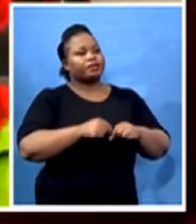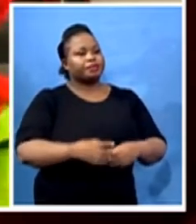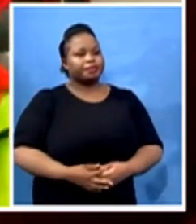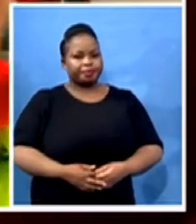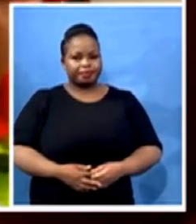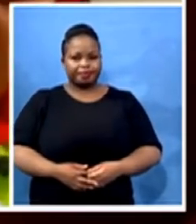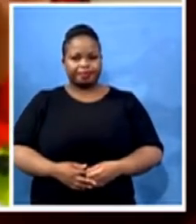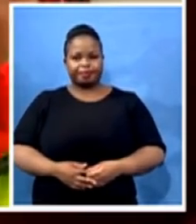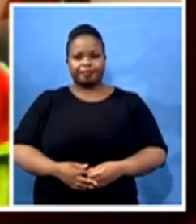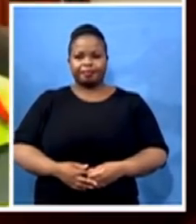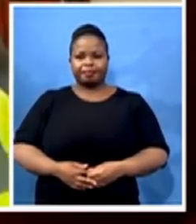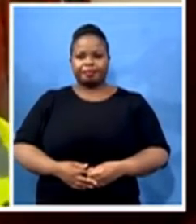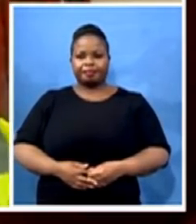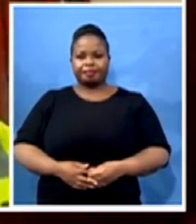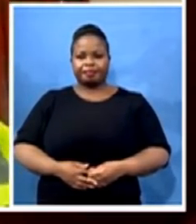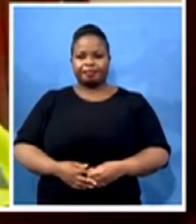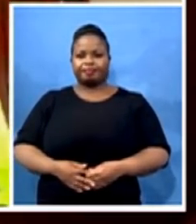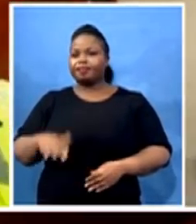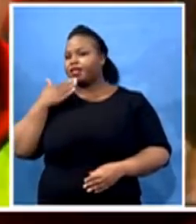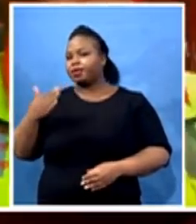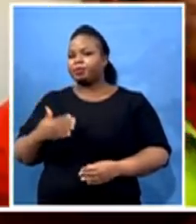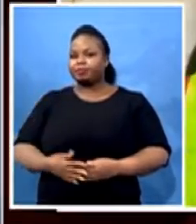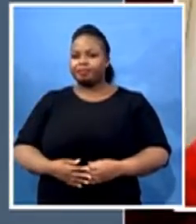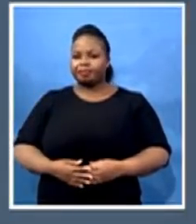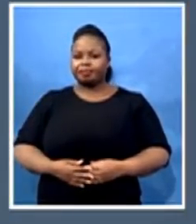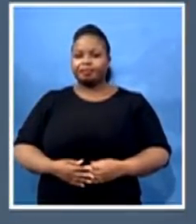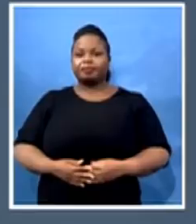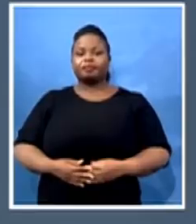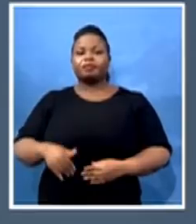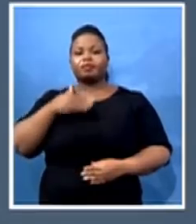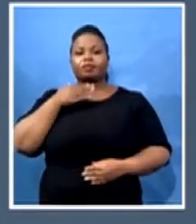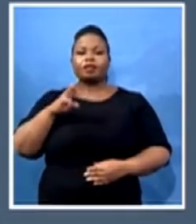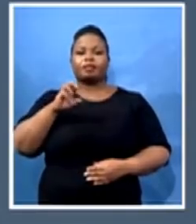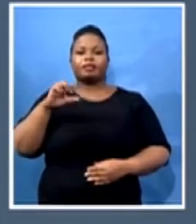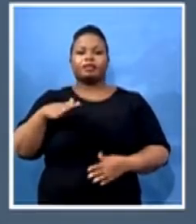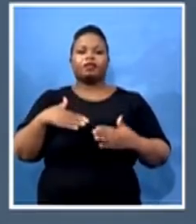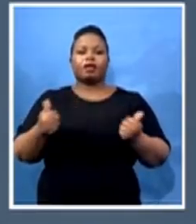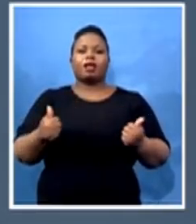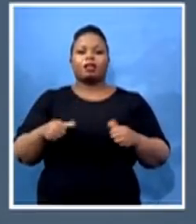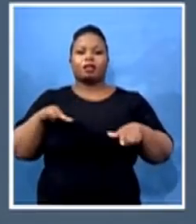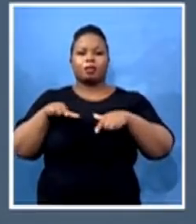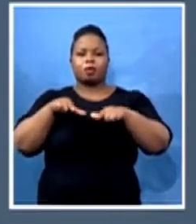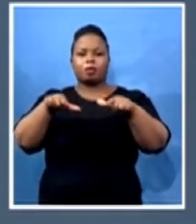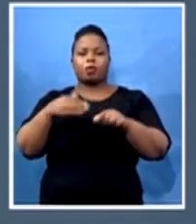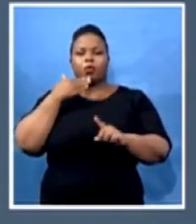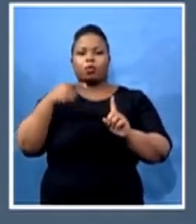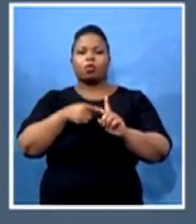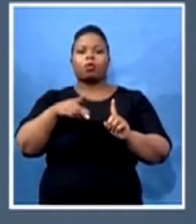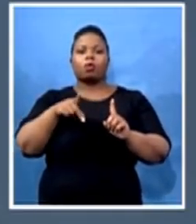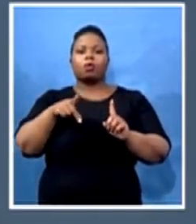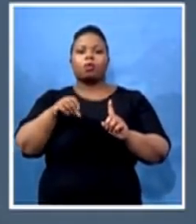Thank you. All right. That was Limpopo Health MEC, Dr. Popi Ramatuba. They're giving us an update with regards to what's happening in